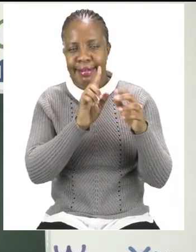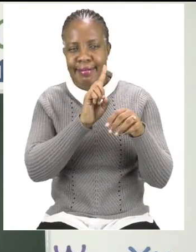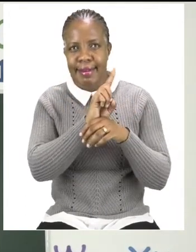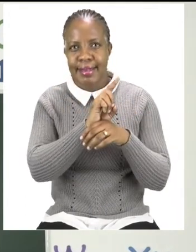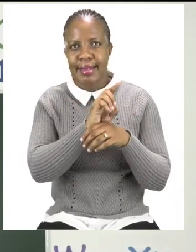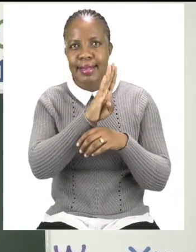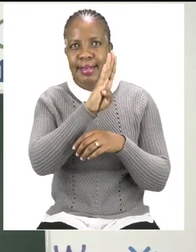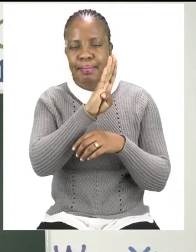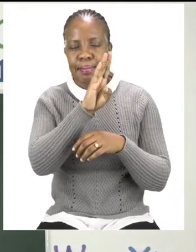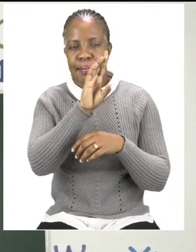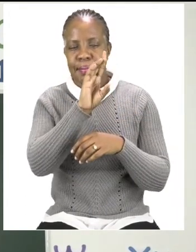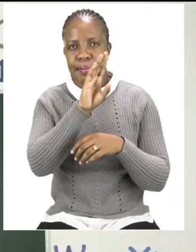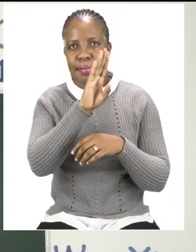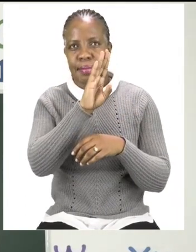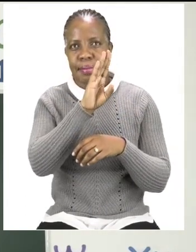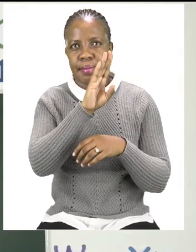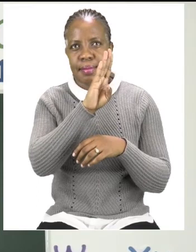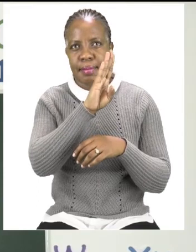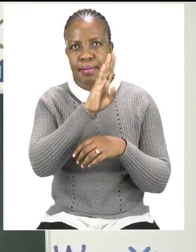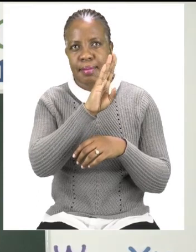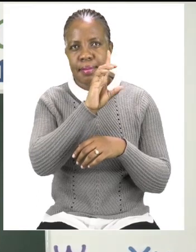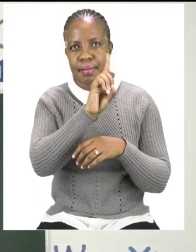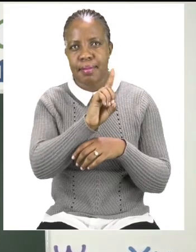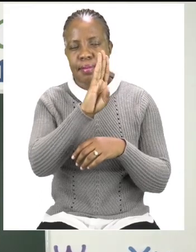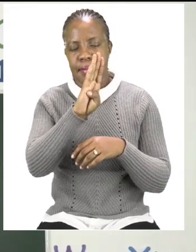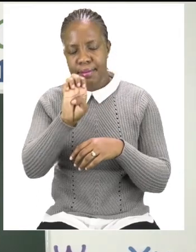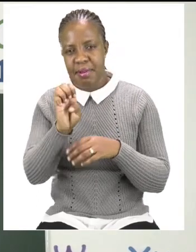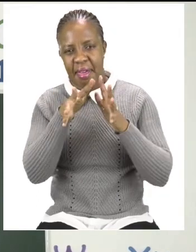B. So, we write B.